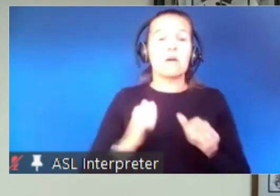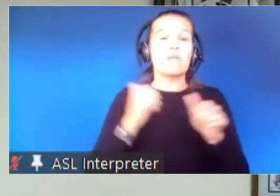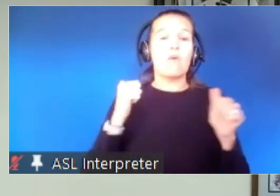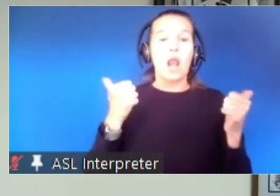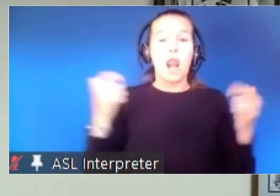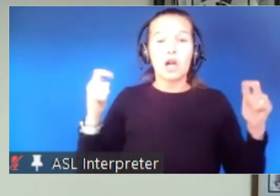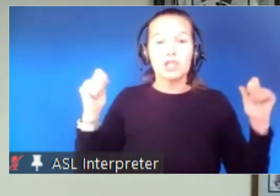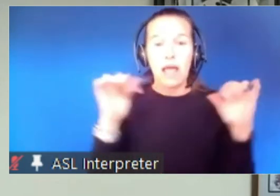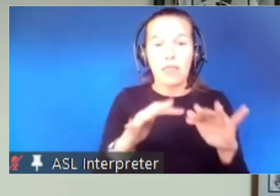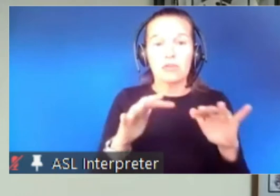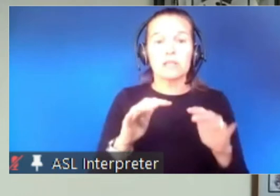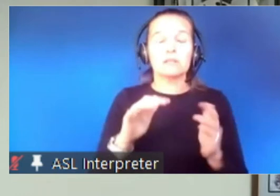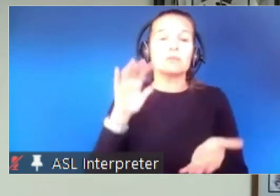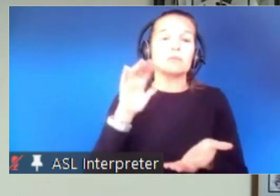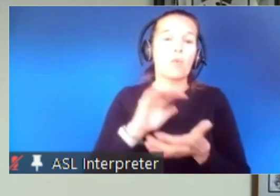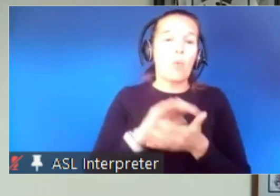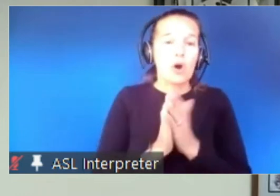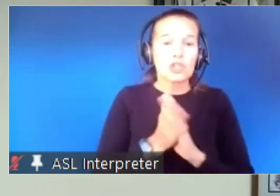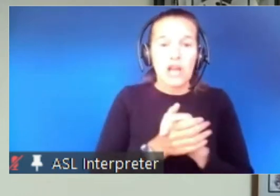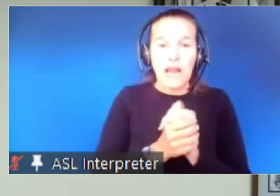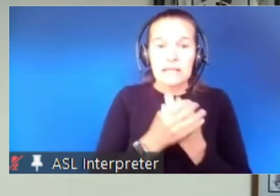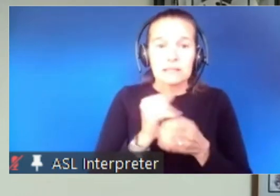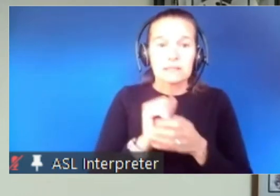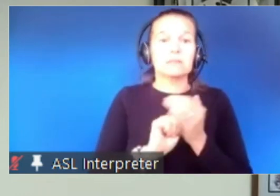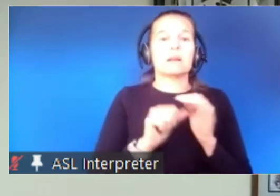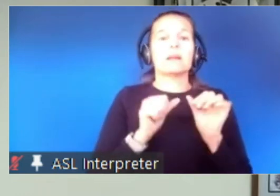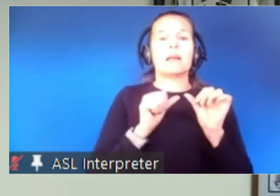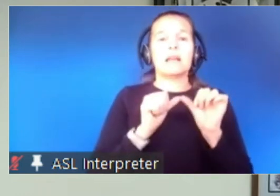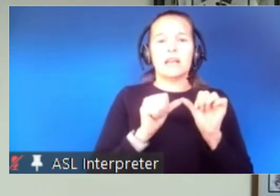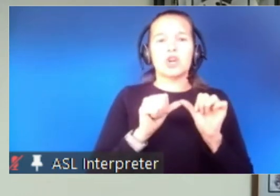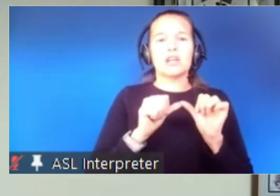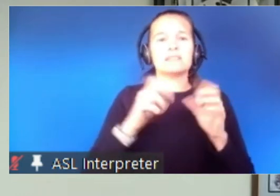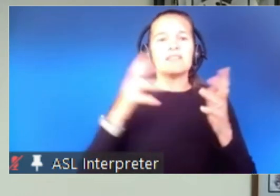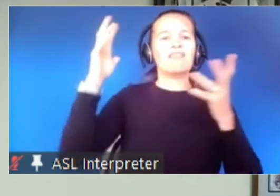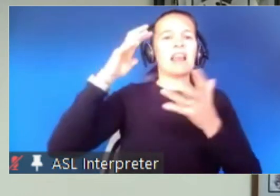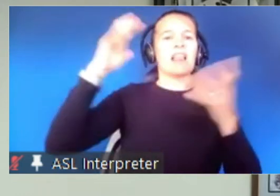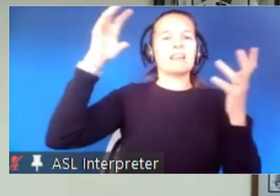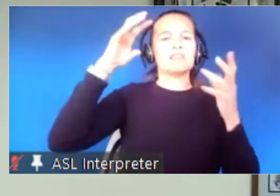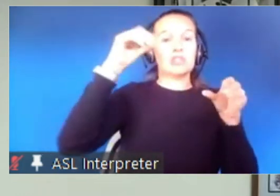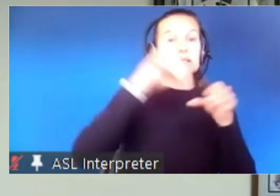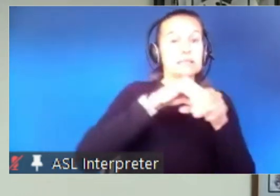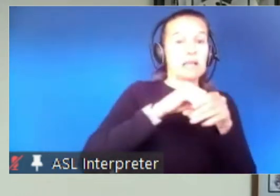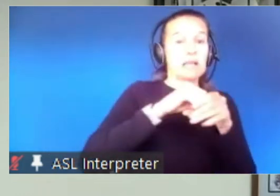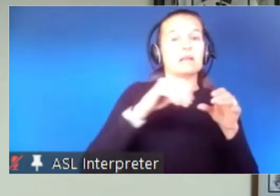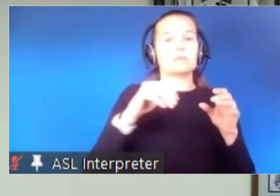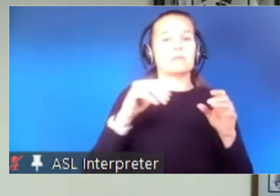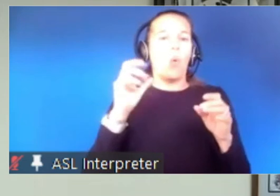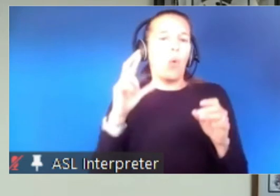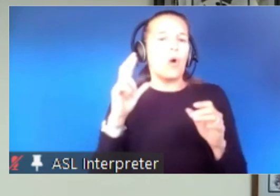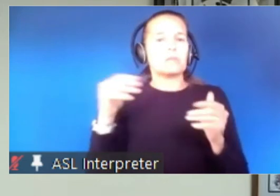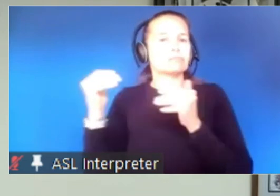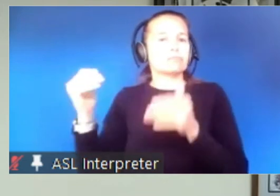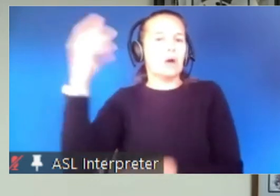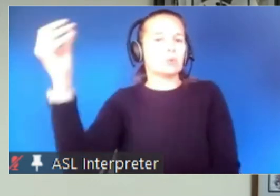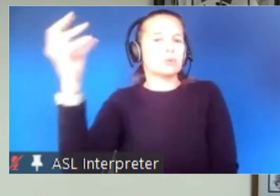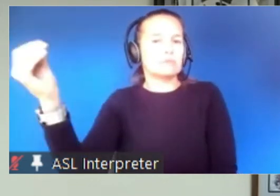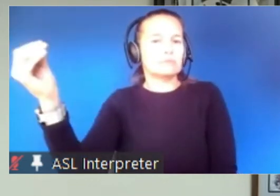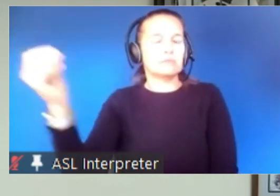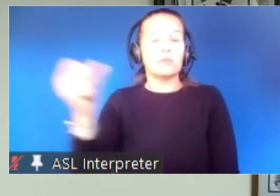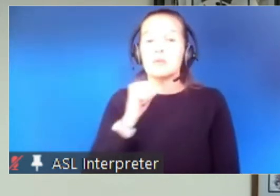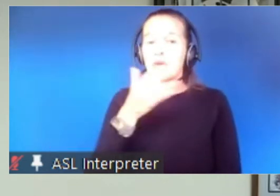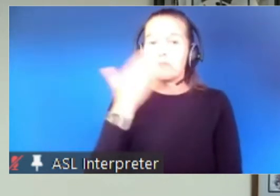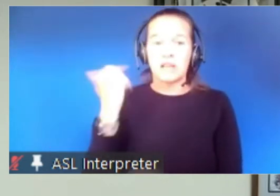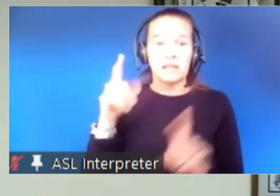hand washing and increase the ventilation inside or be outside don't forget to test often even after vaccination